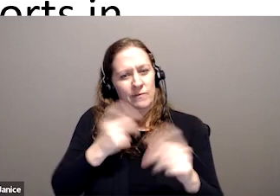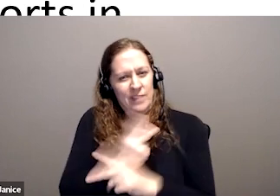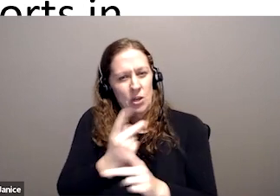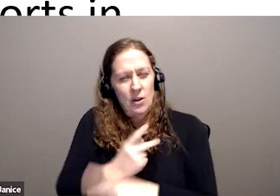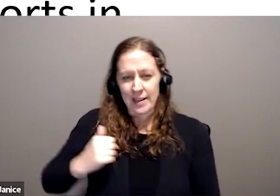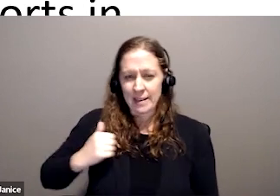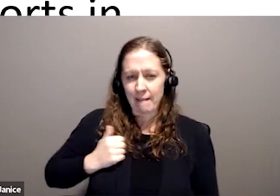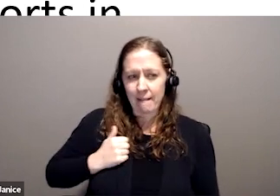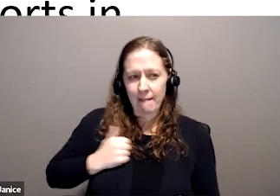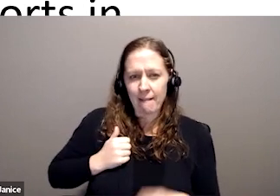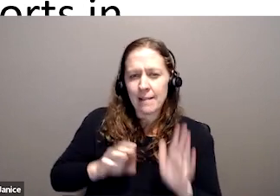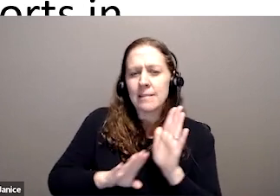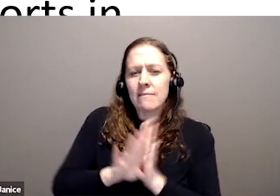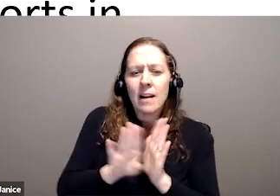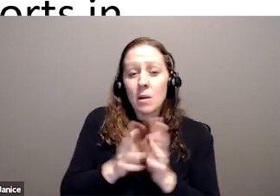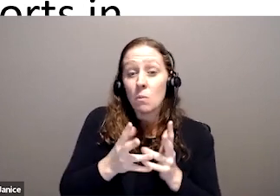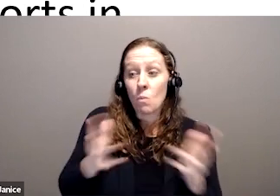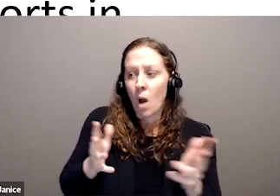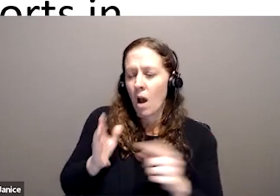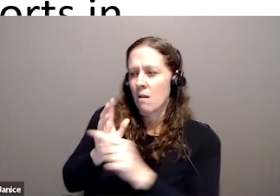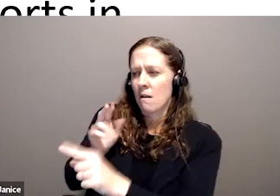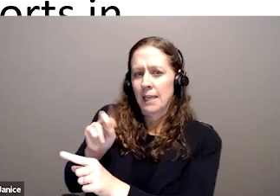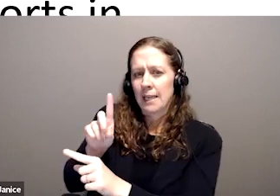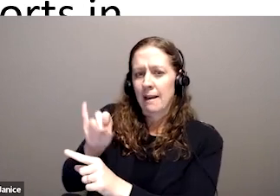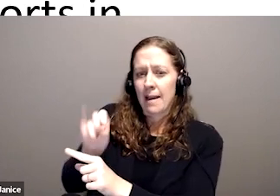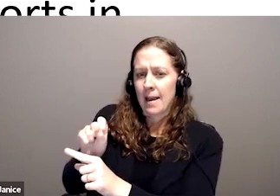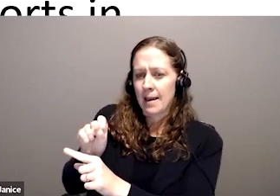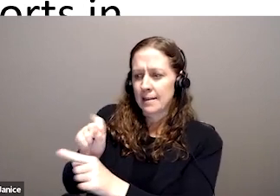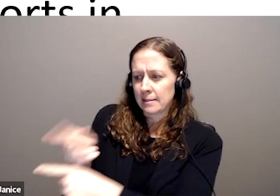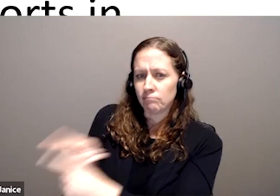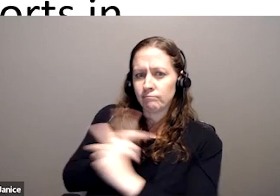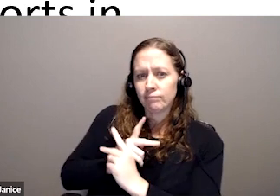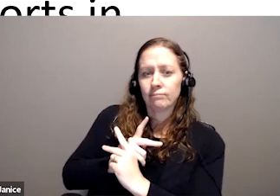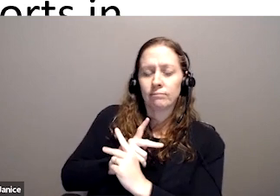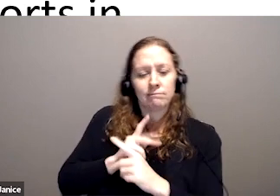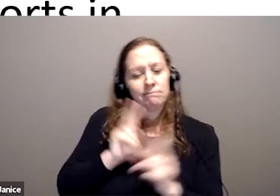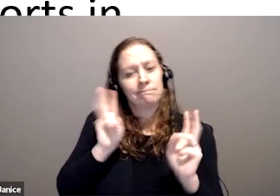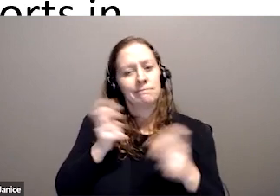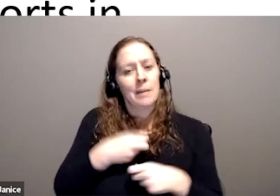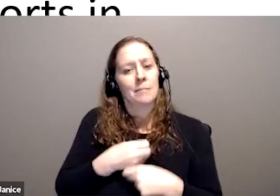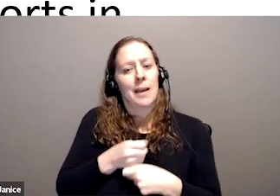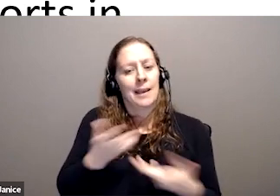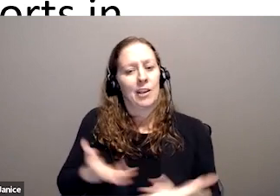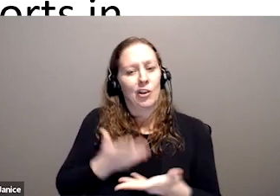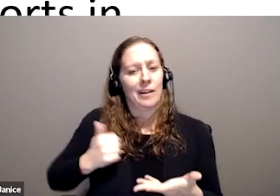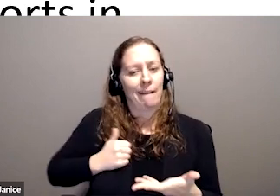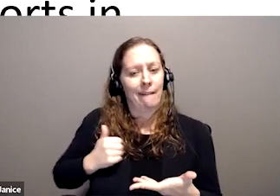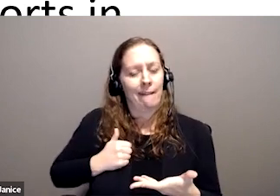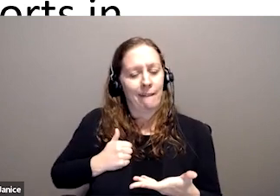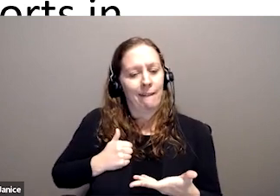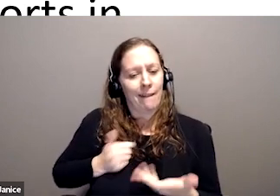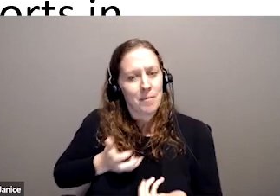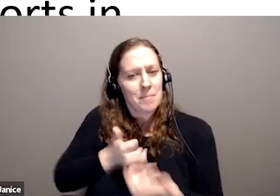that might be inspired by the NDIS that would be made in Canada version of it, but that